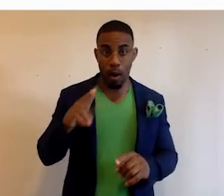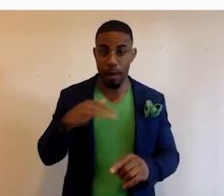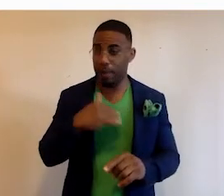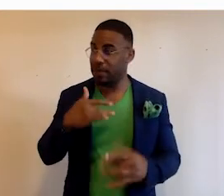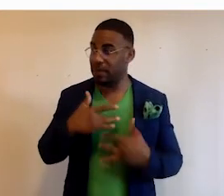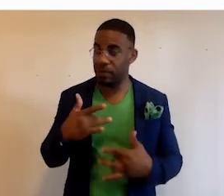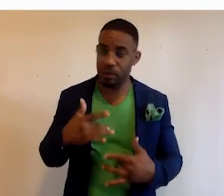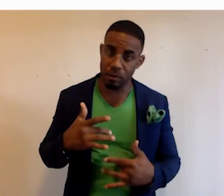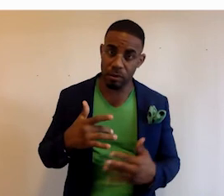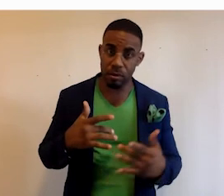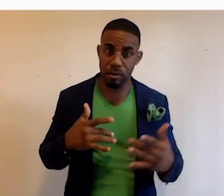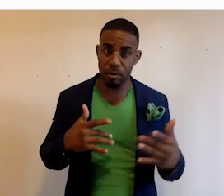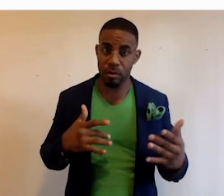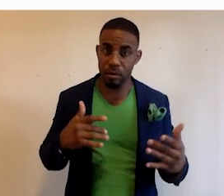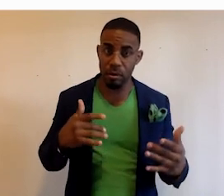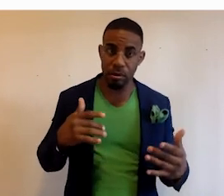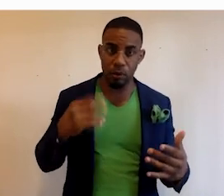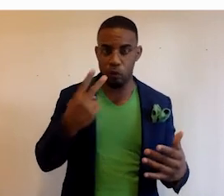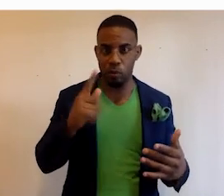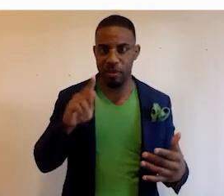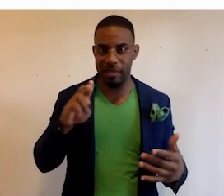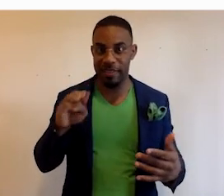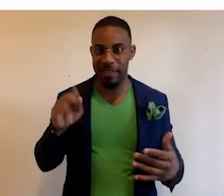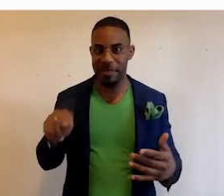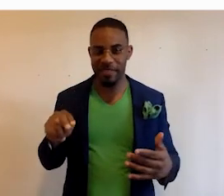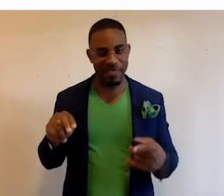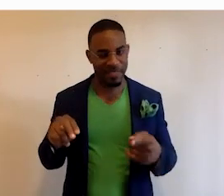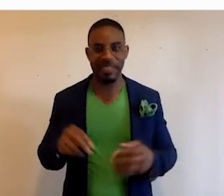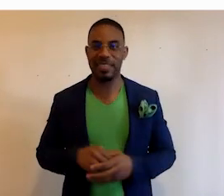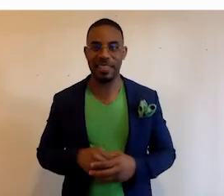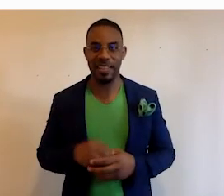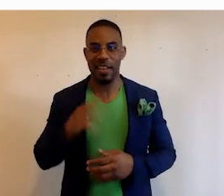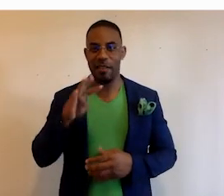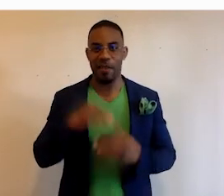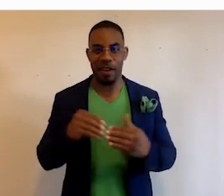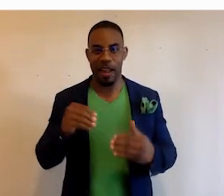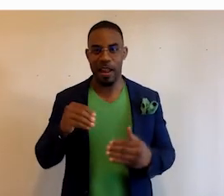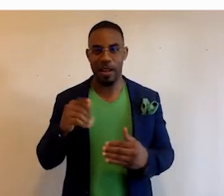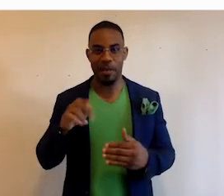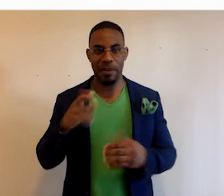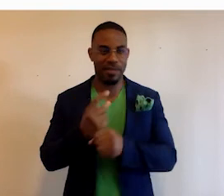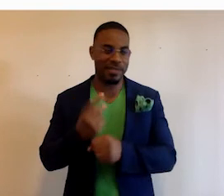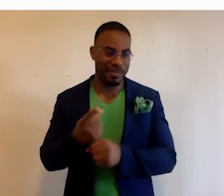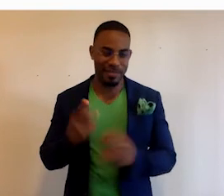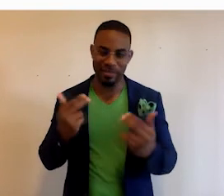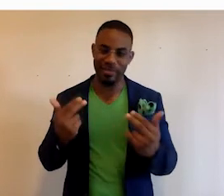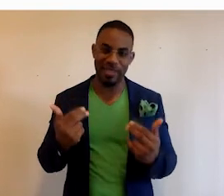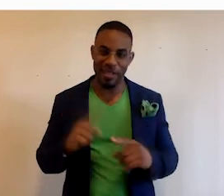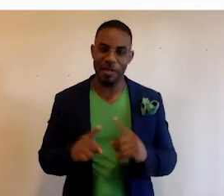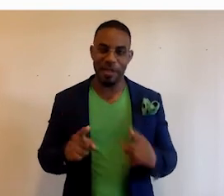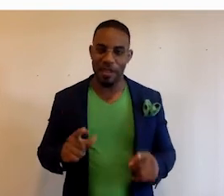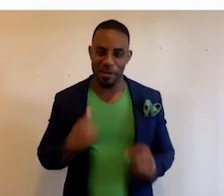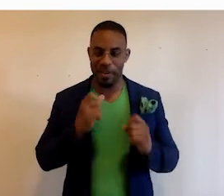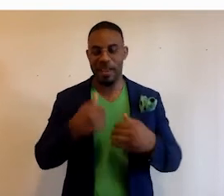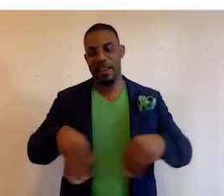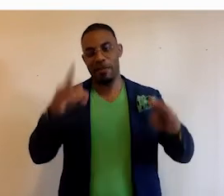two Tubmans, $40 per year, but we'll be